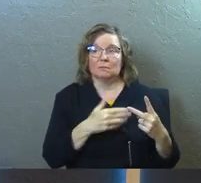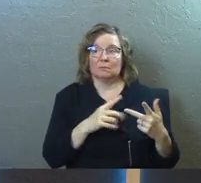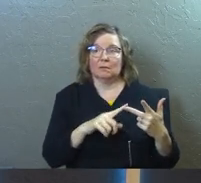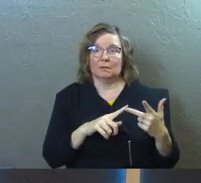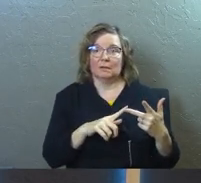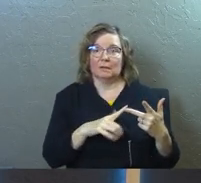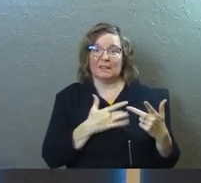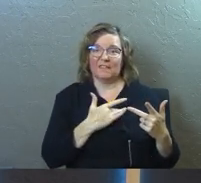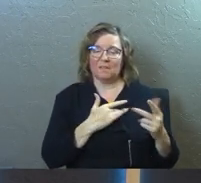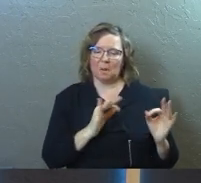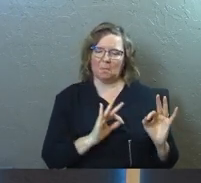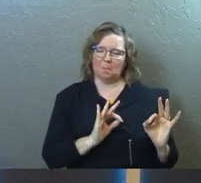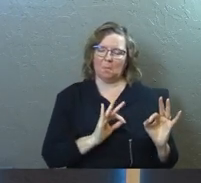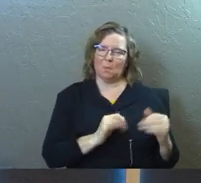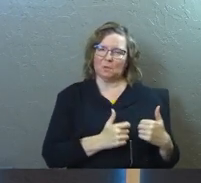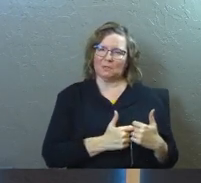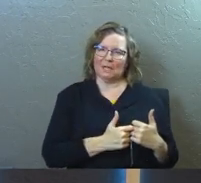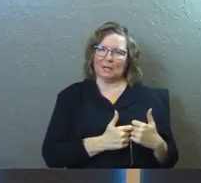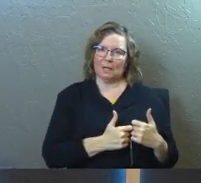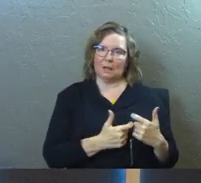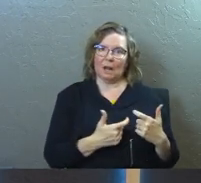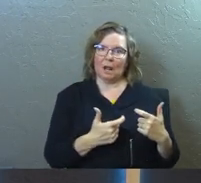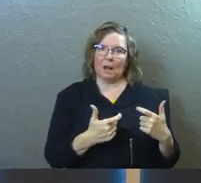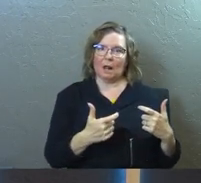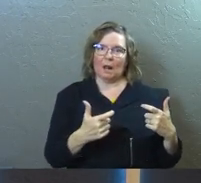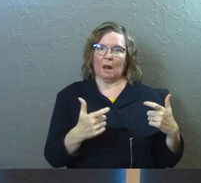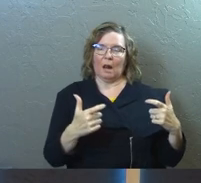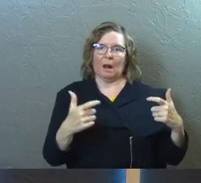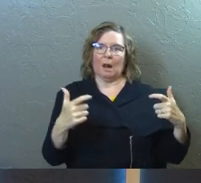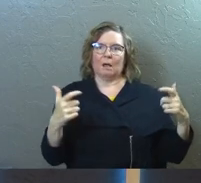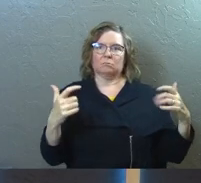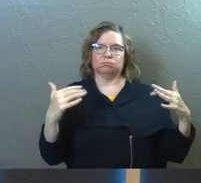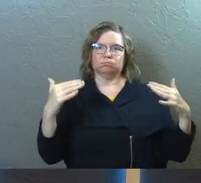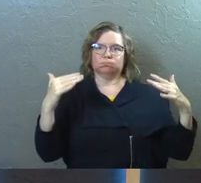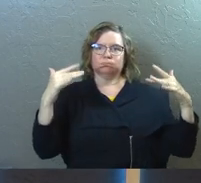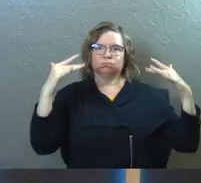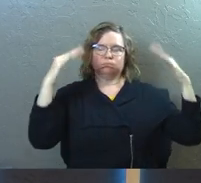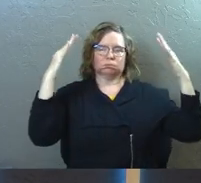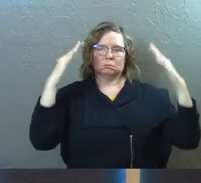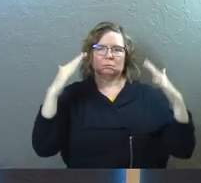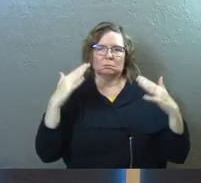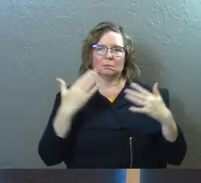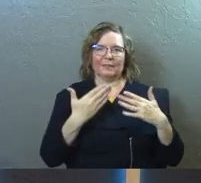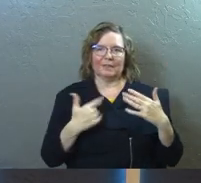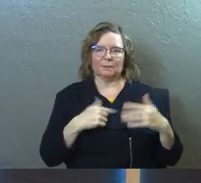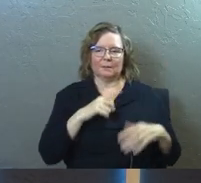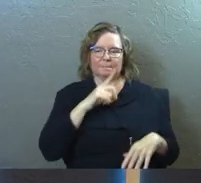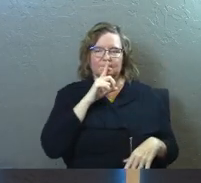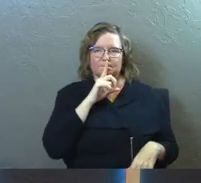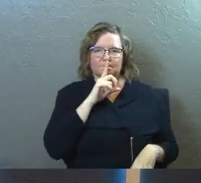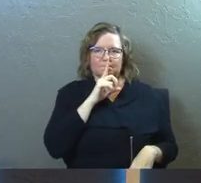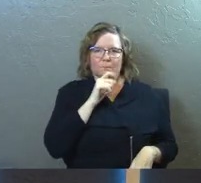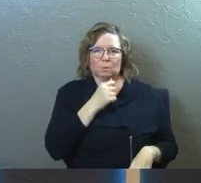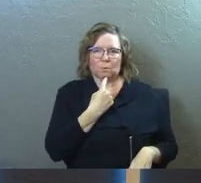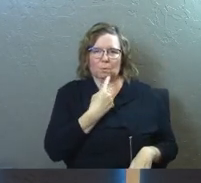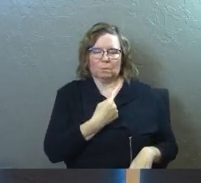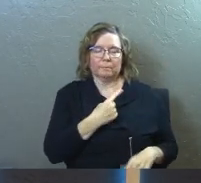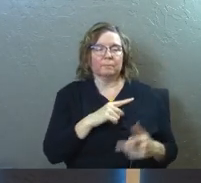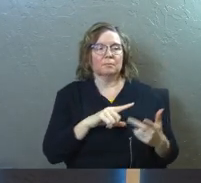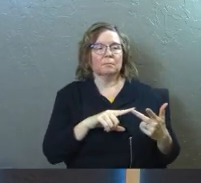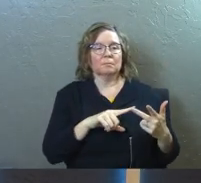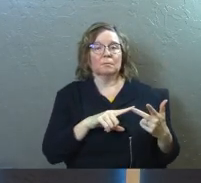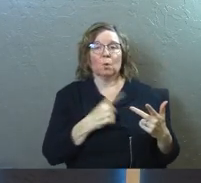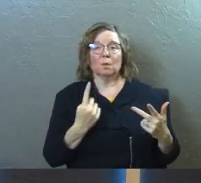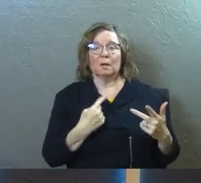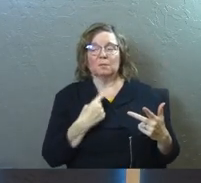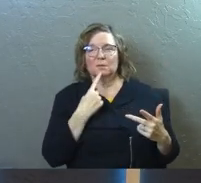Things that felt really small when you were dating and they've gotten really large. And there are things that we don't talk about. Or there are things